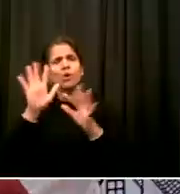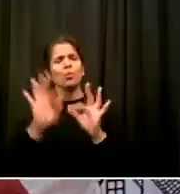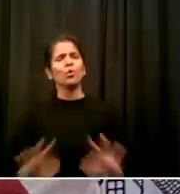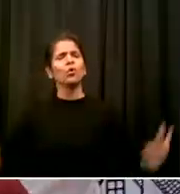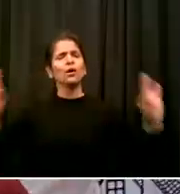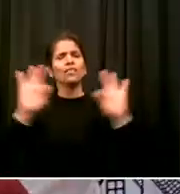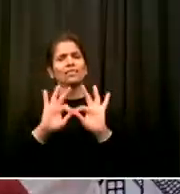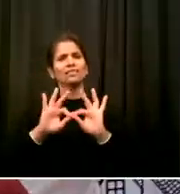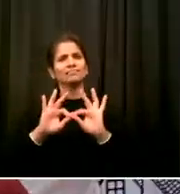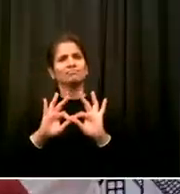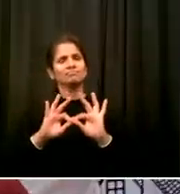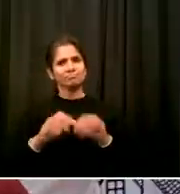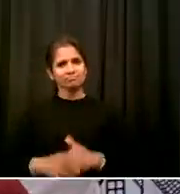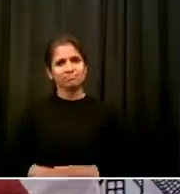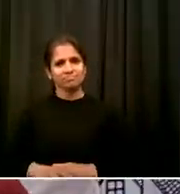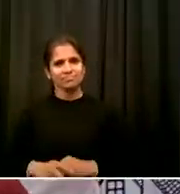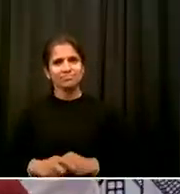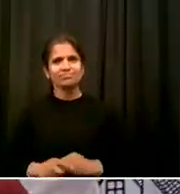Thank you everybody